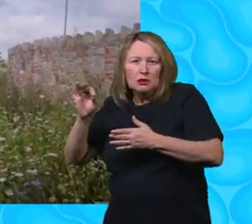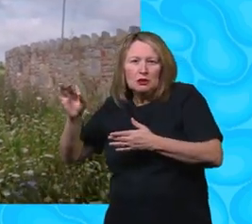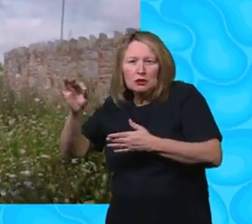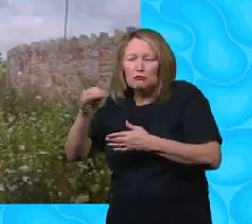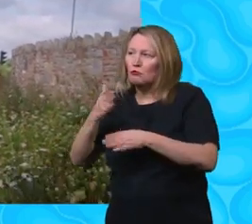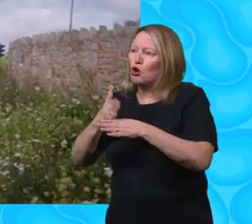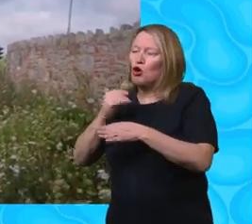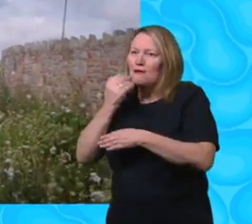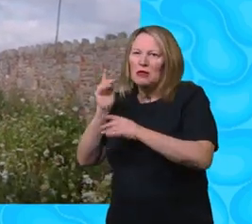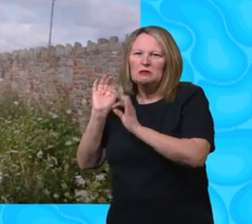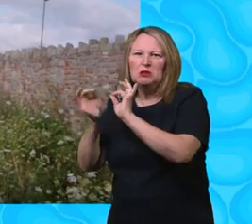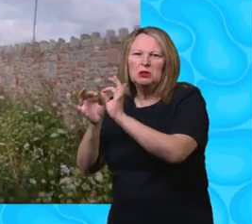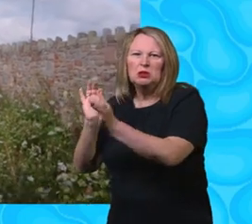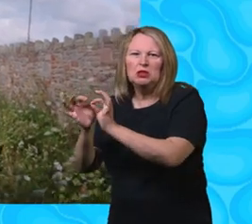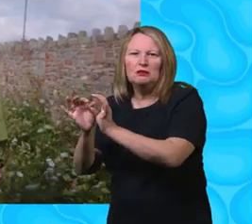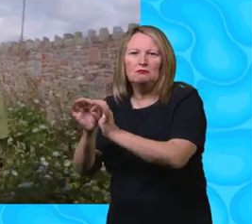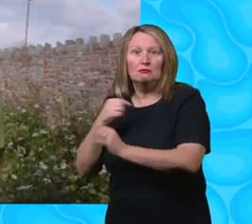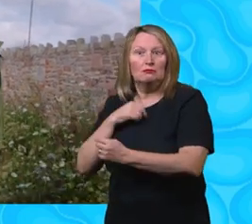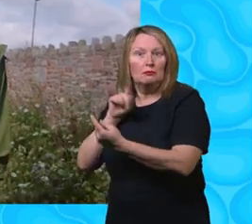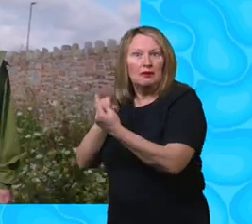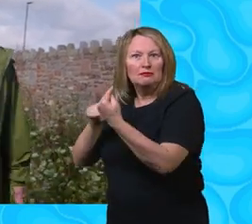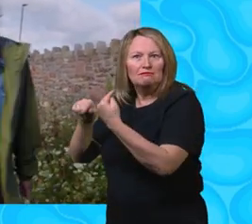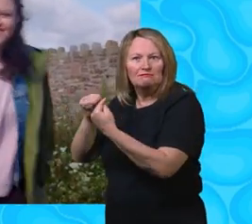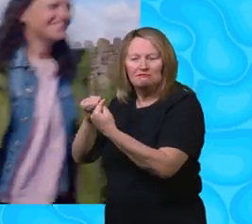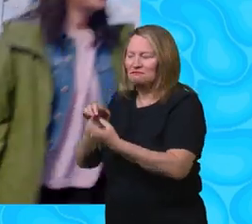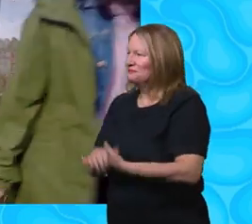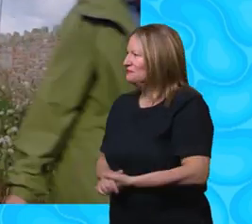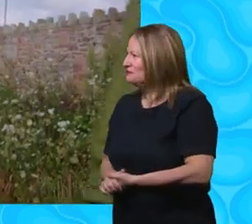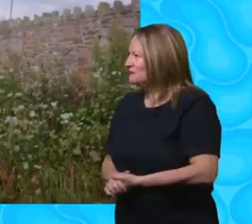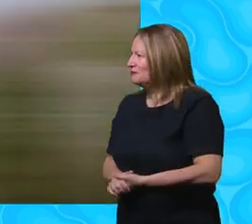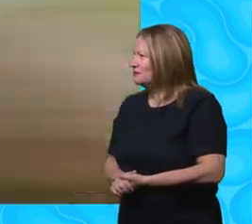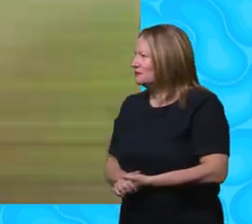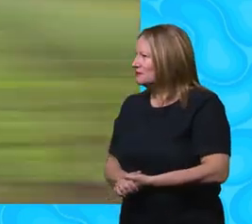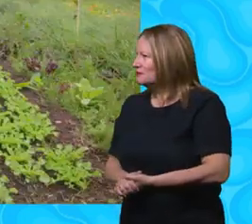buzzing bees go to work every day. Shall we go and meet them? Come on.